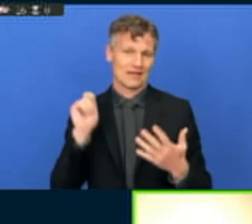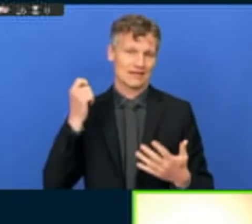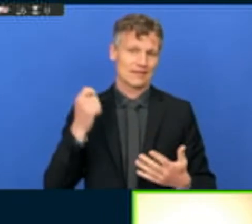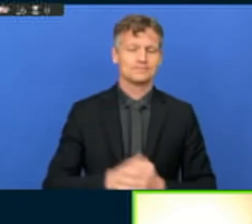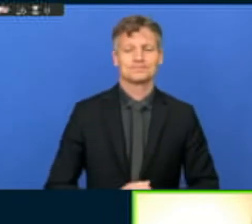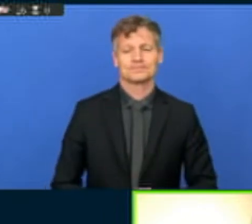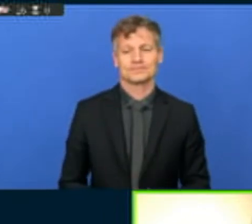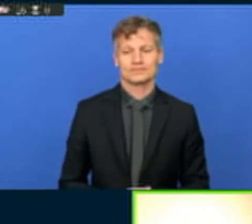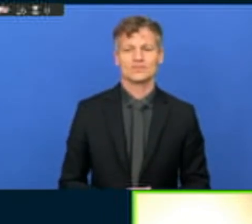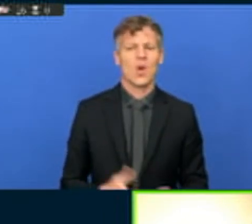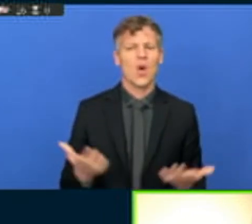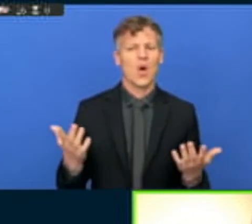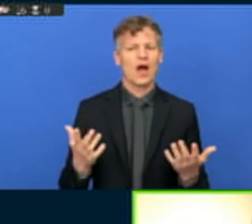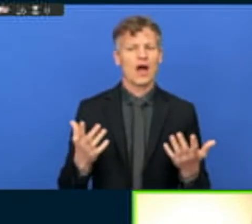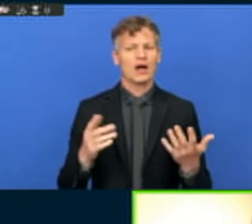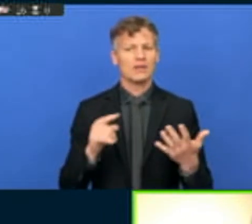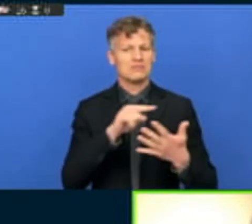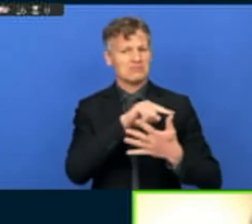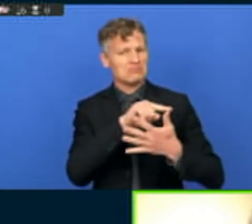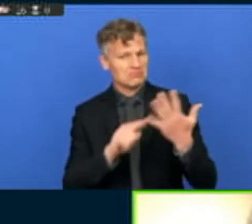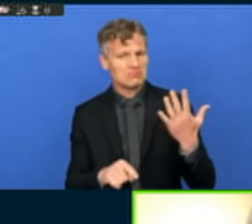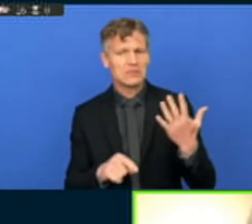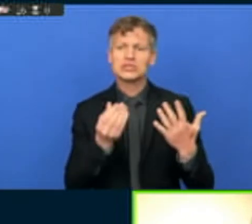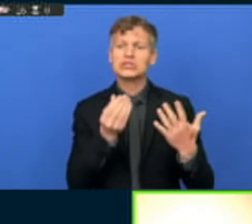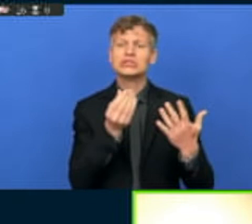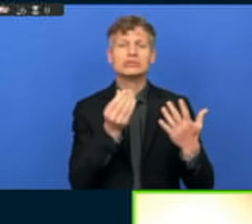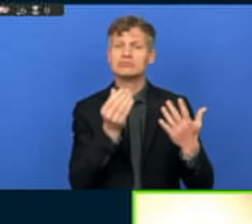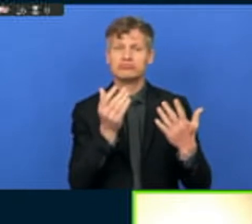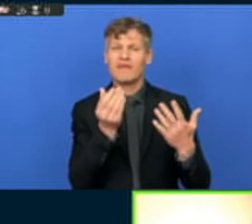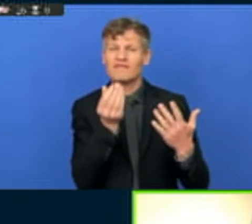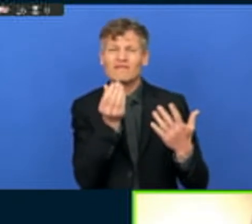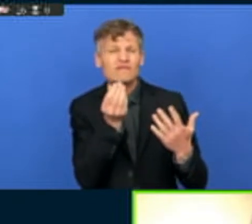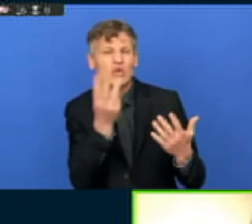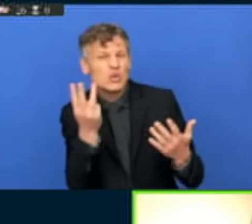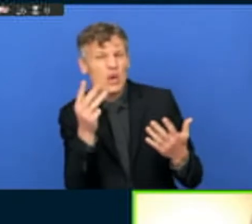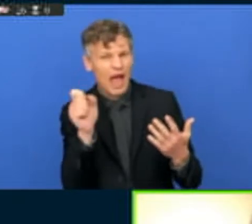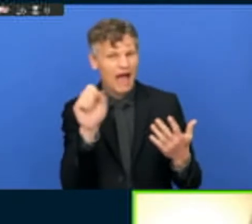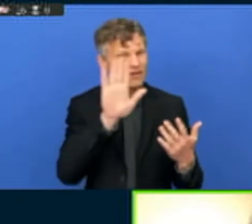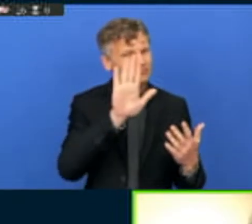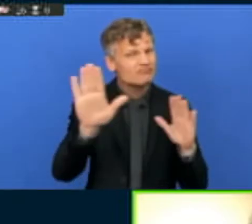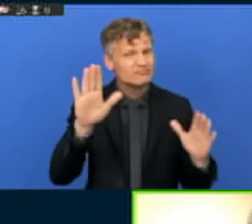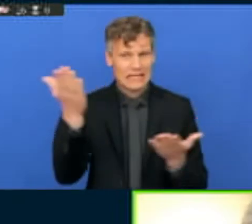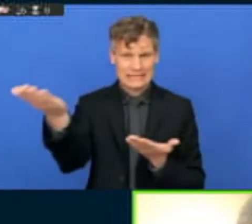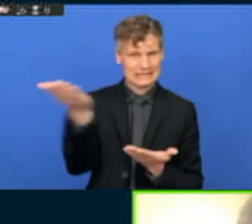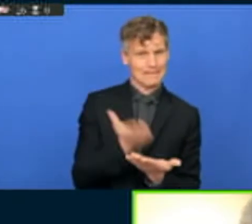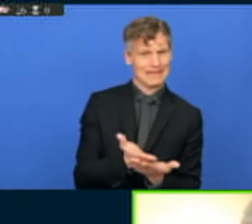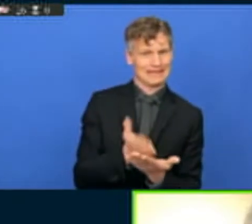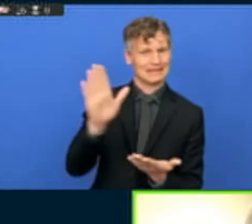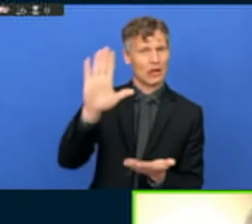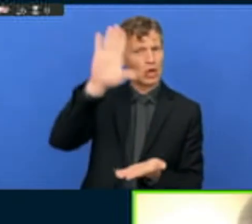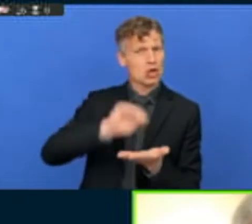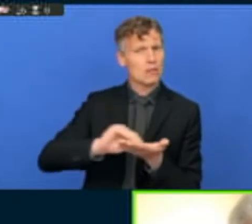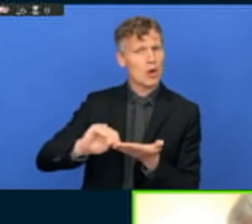at the national level to reflect and to report back on this agenda and to explain to